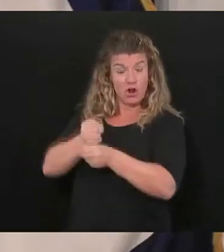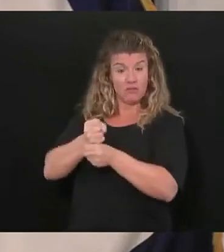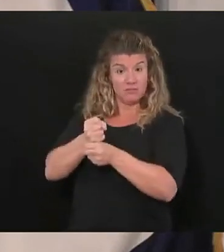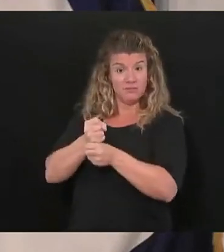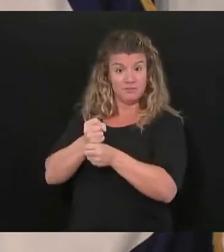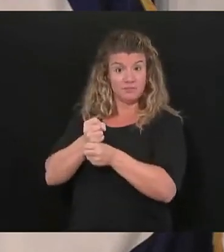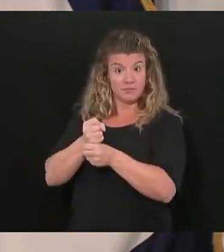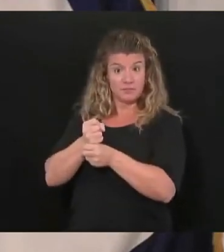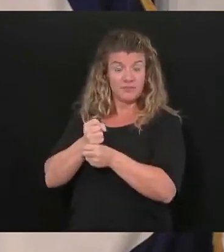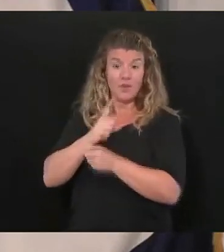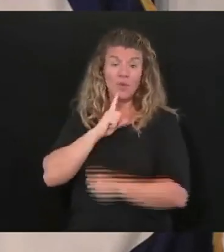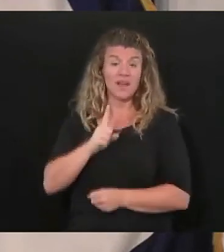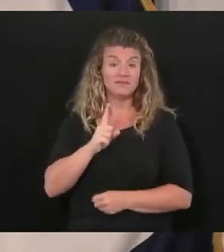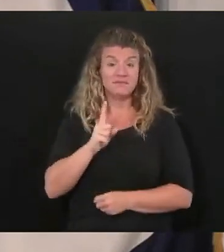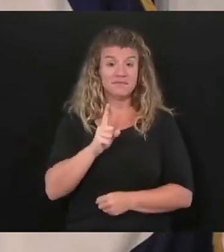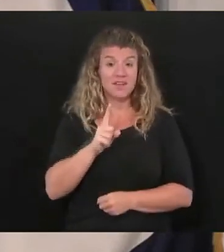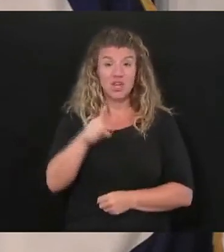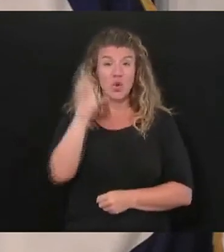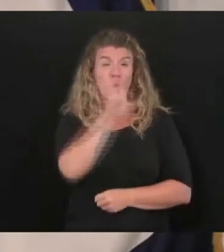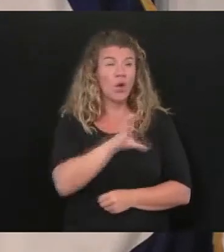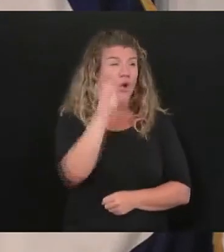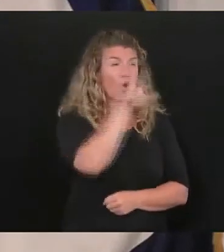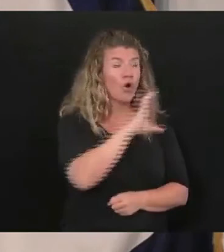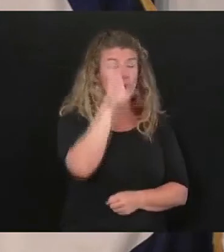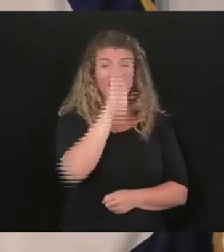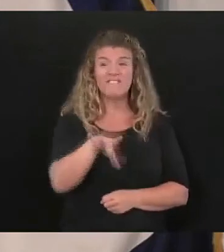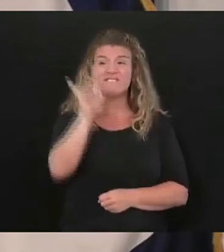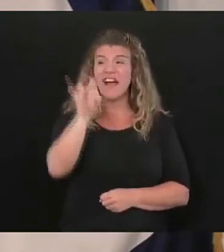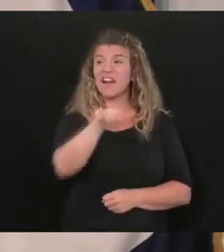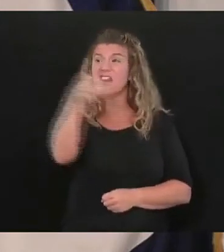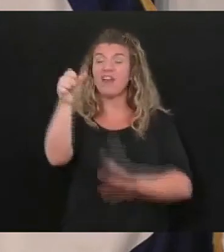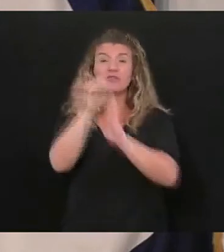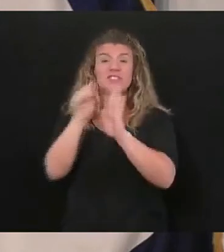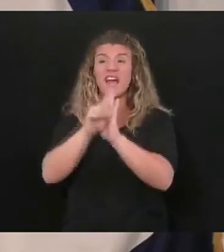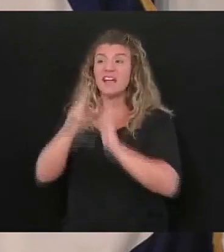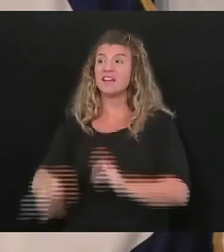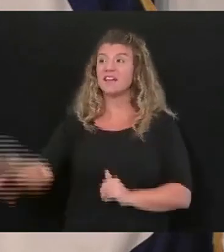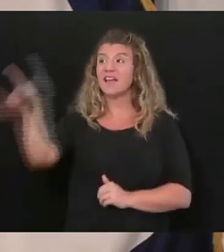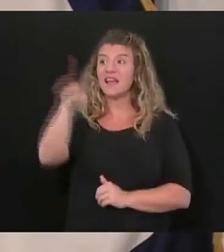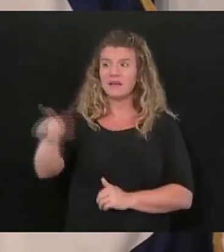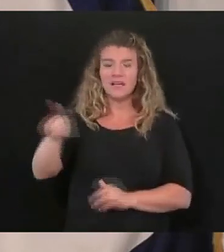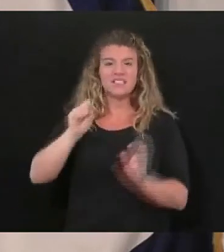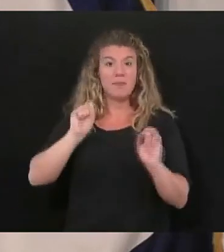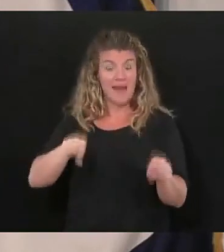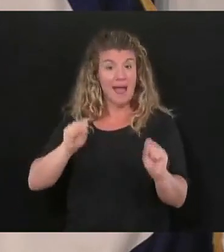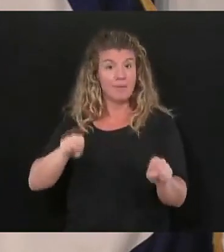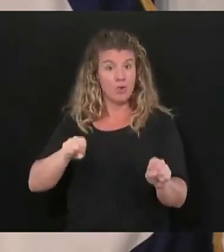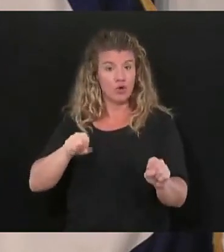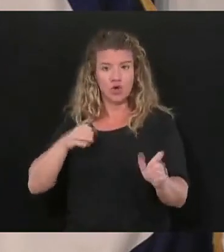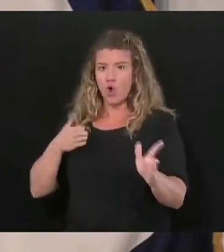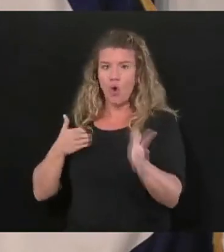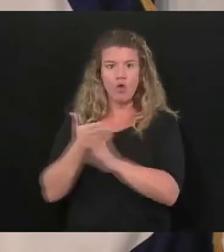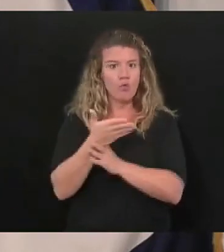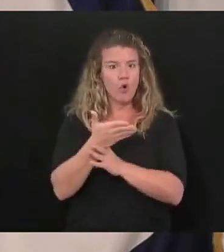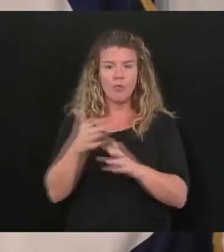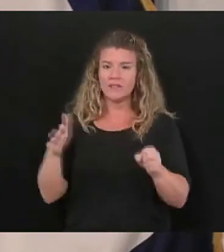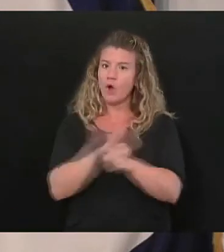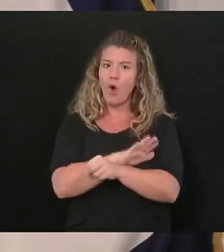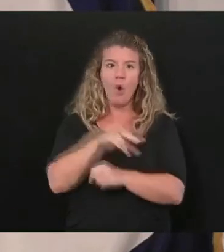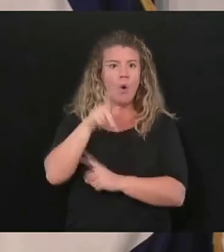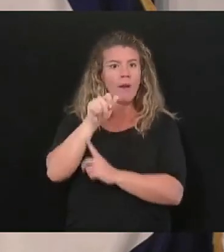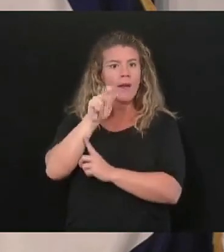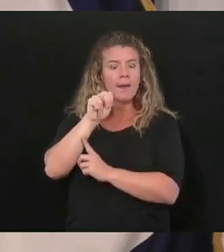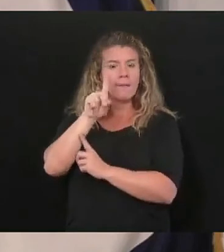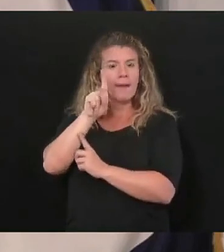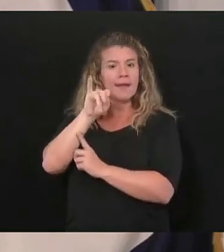find me a government find me a state that has been able to go through this pandemic and